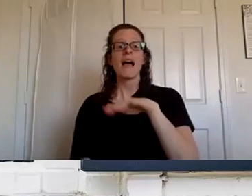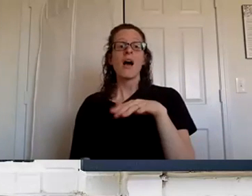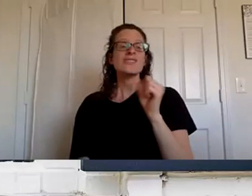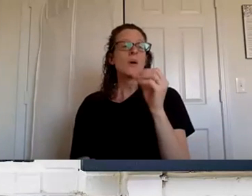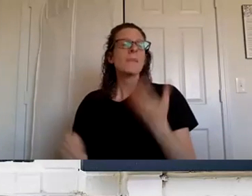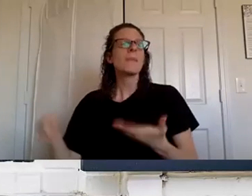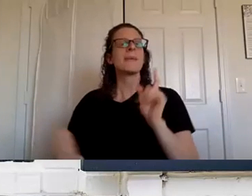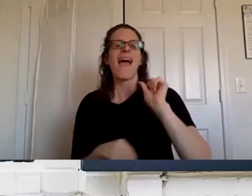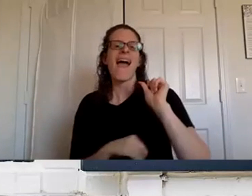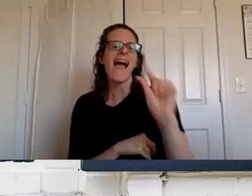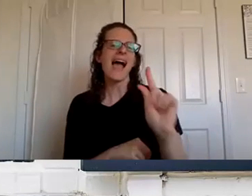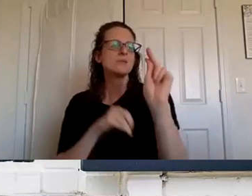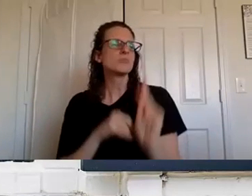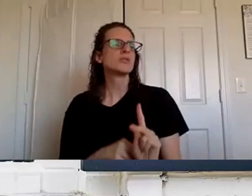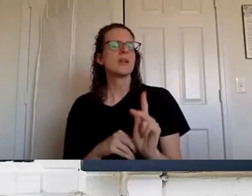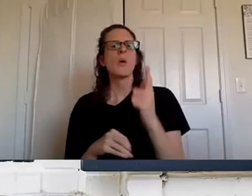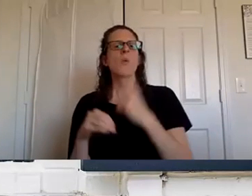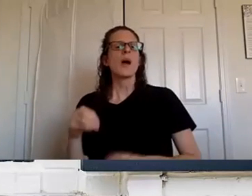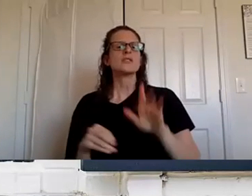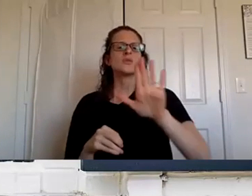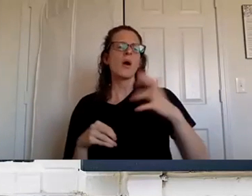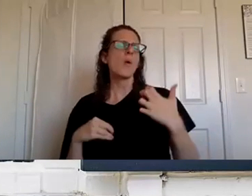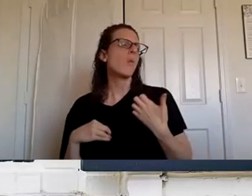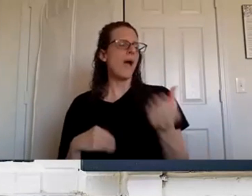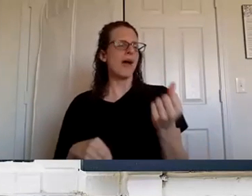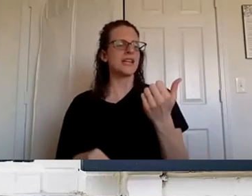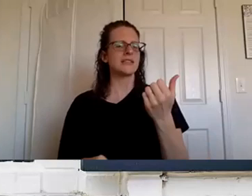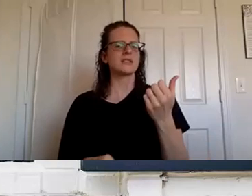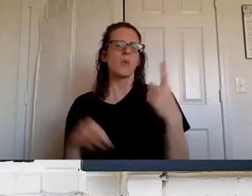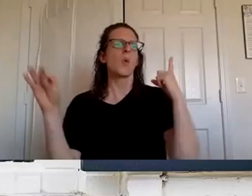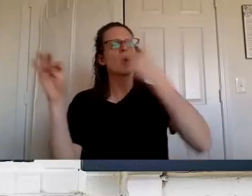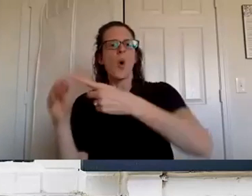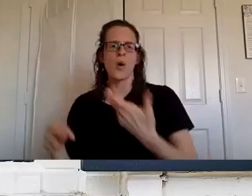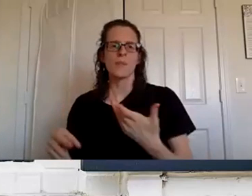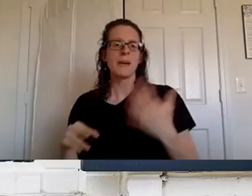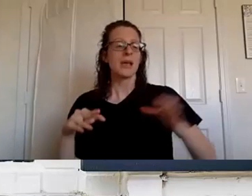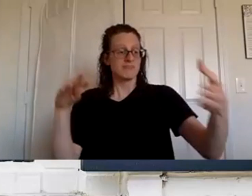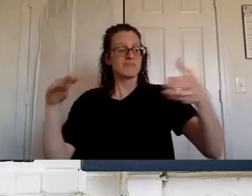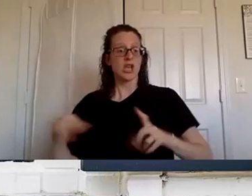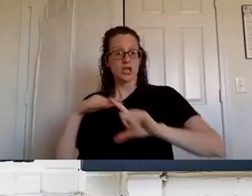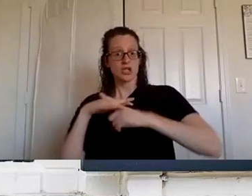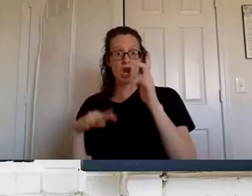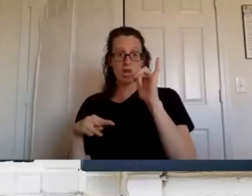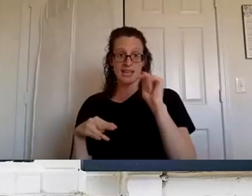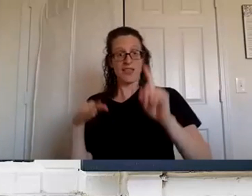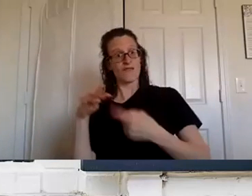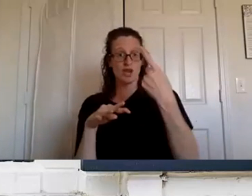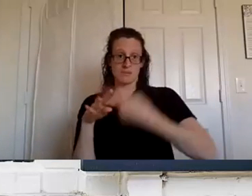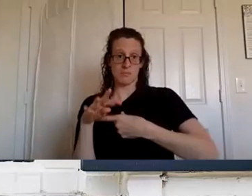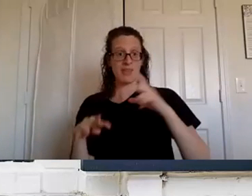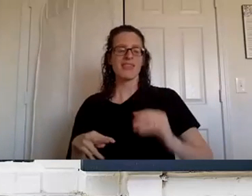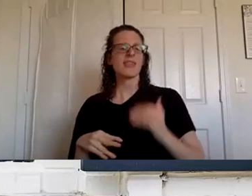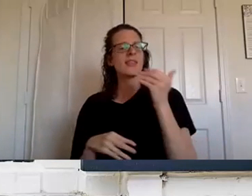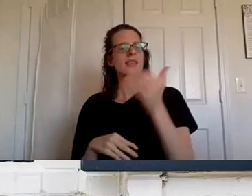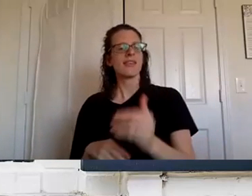to receive that second month you know maybe they get the oils starter kit their very first month um and then the second